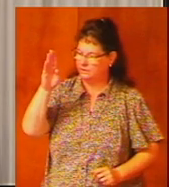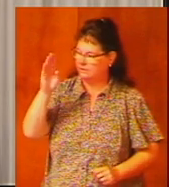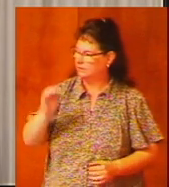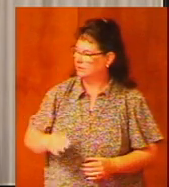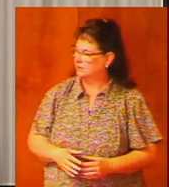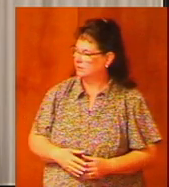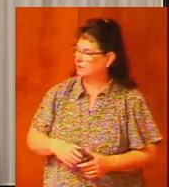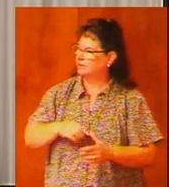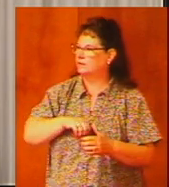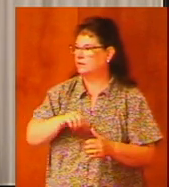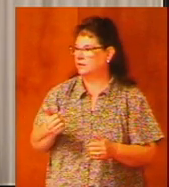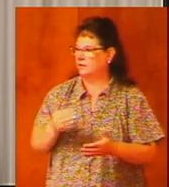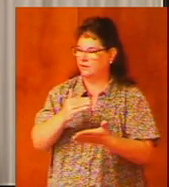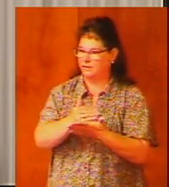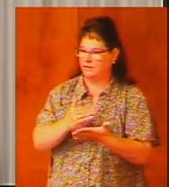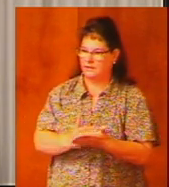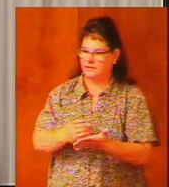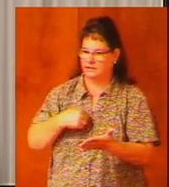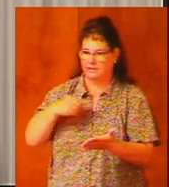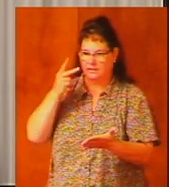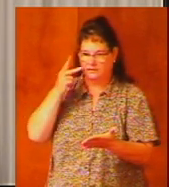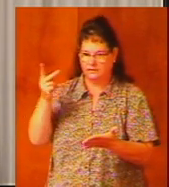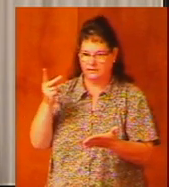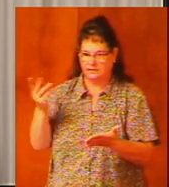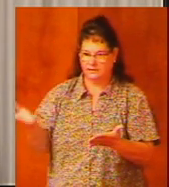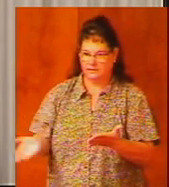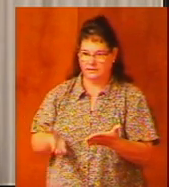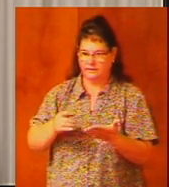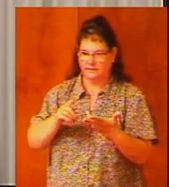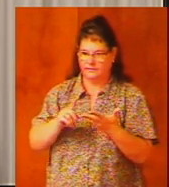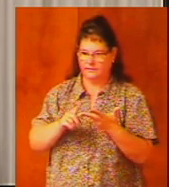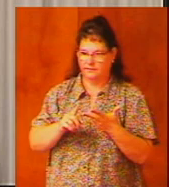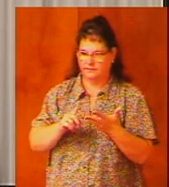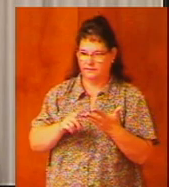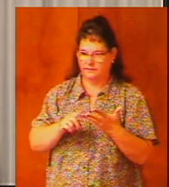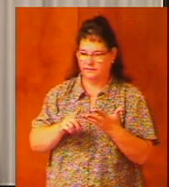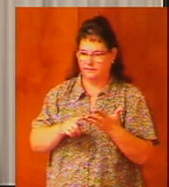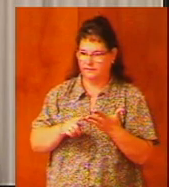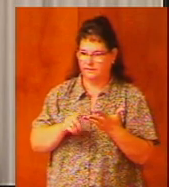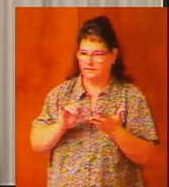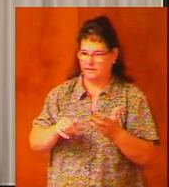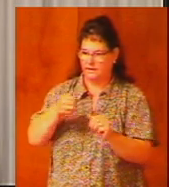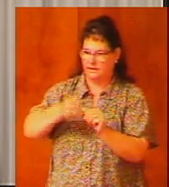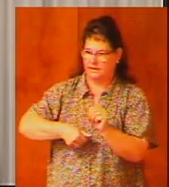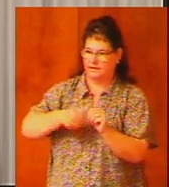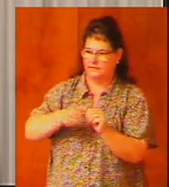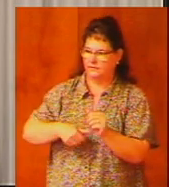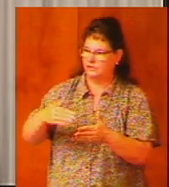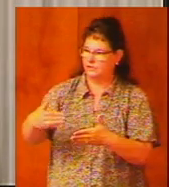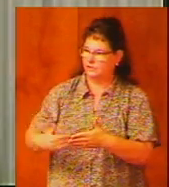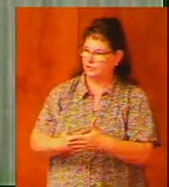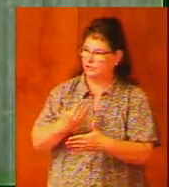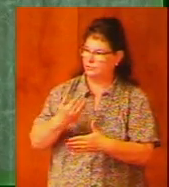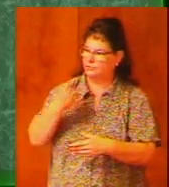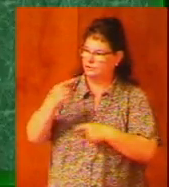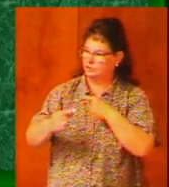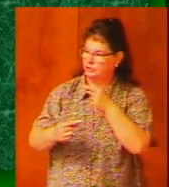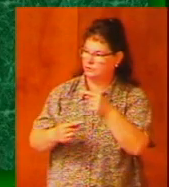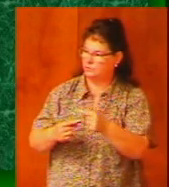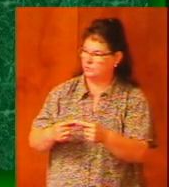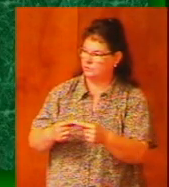and then another lesson that I see in this text is that every new generation